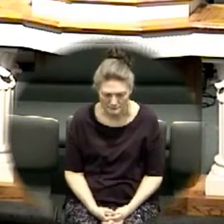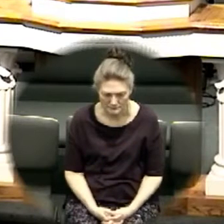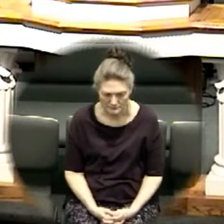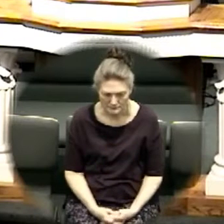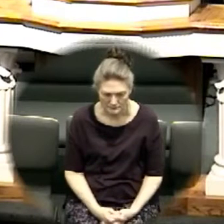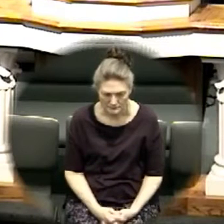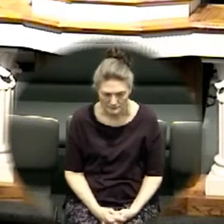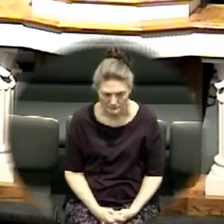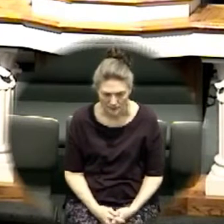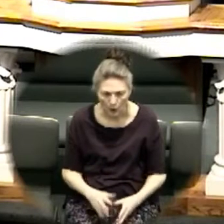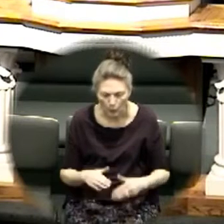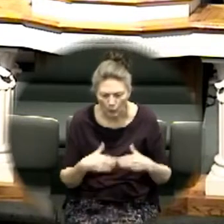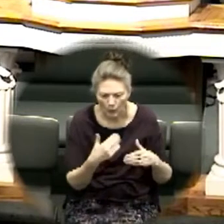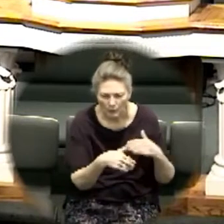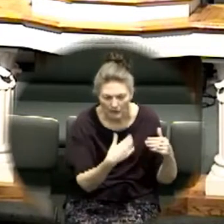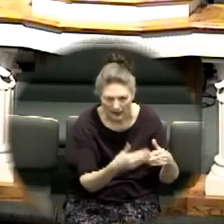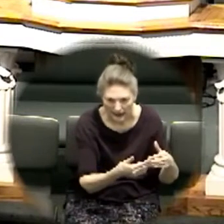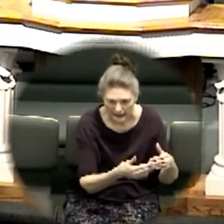rolled back the flow of